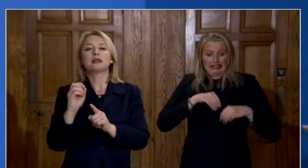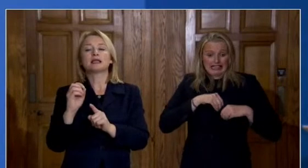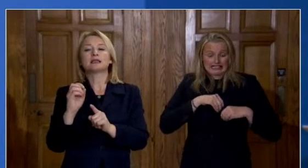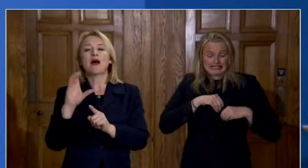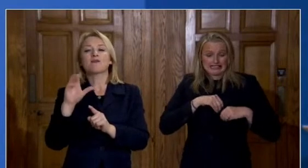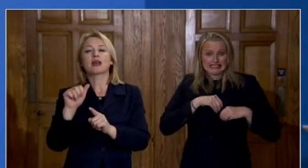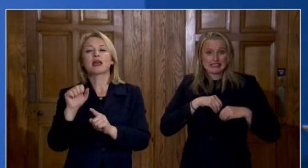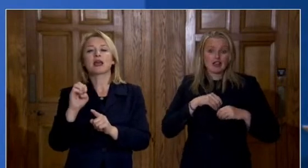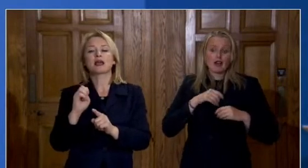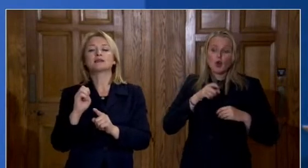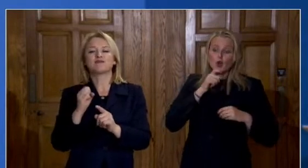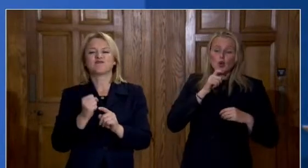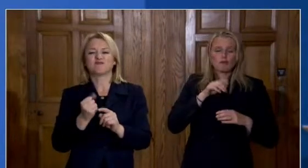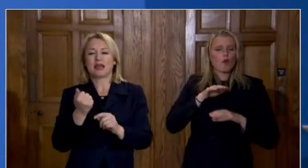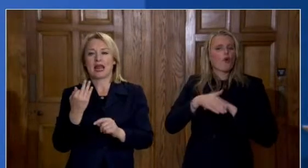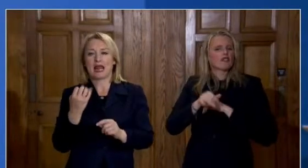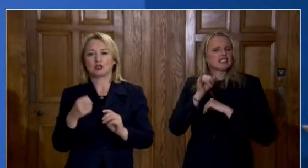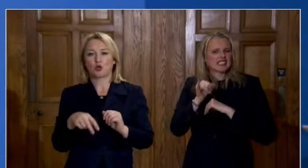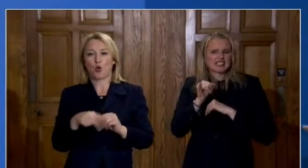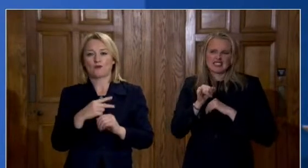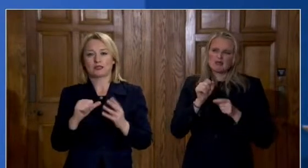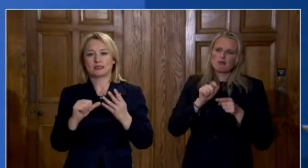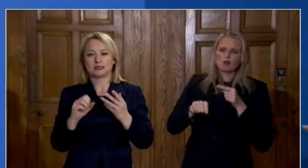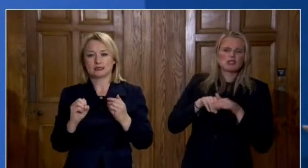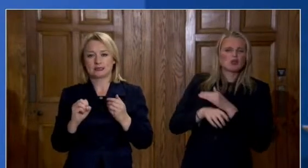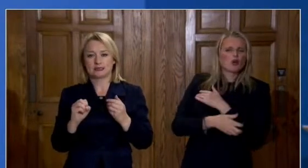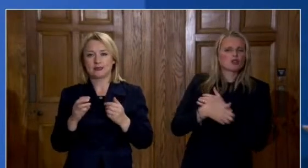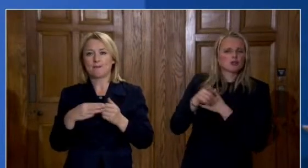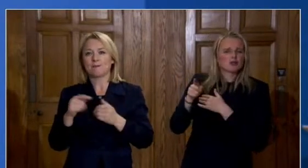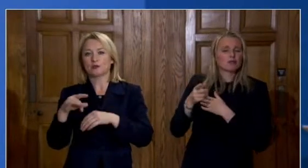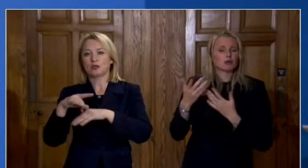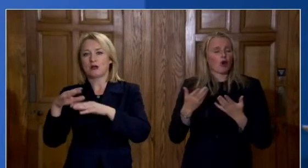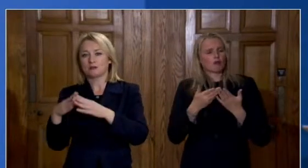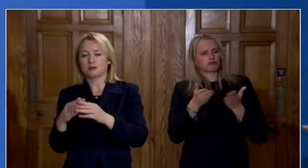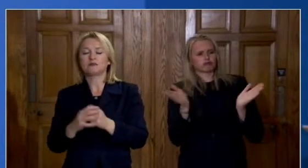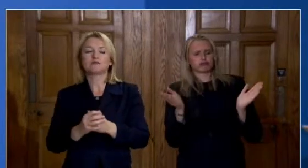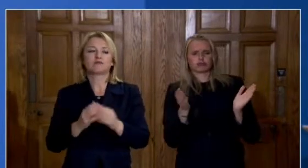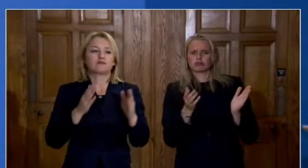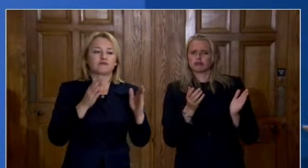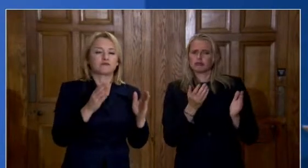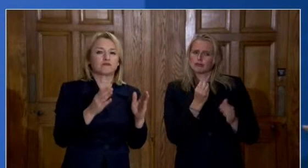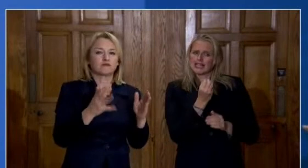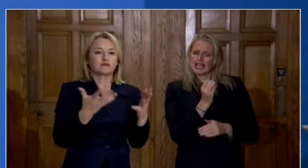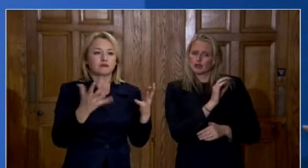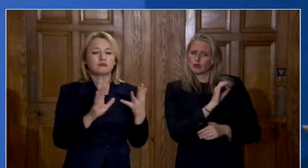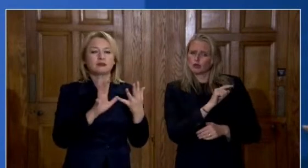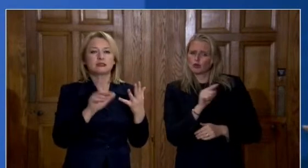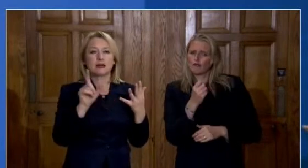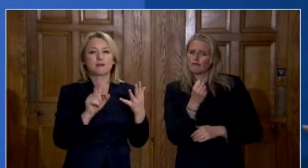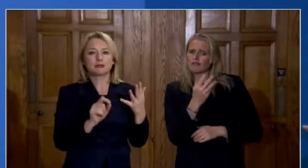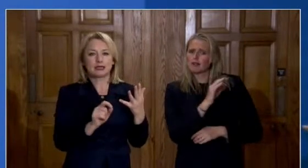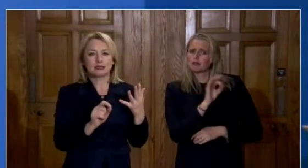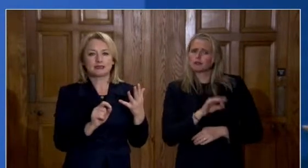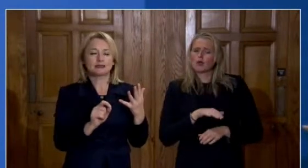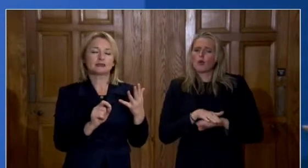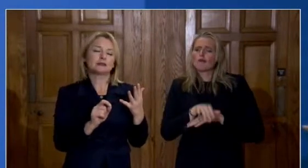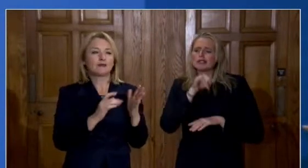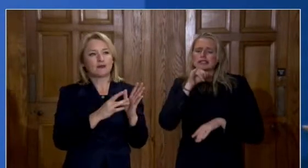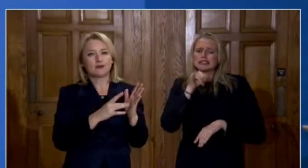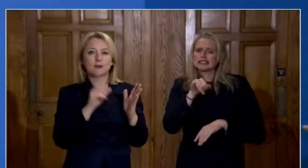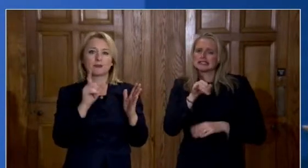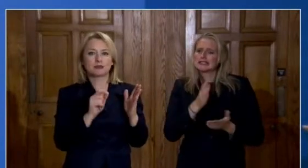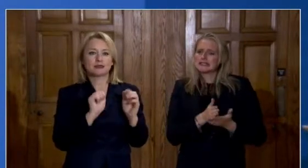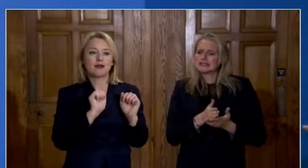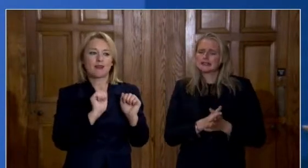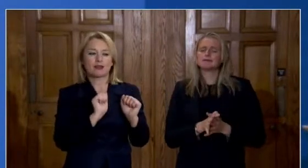the over 60s mainly in hospital whereas now we're detecting generally between 10 and 15 percent in over 60s